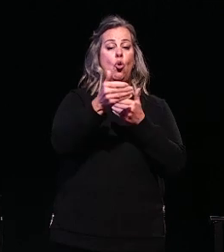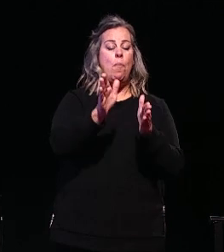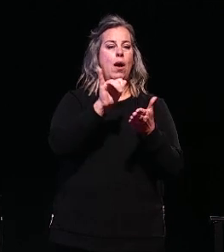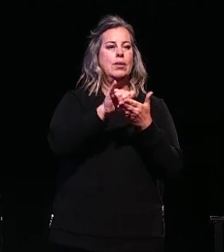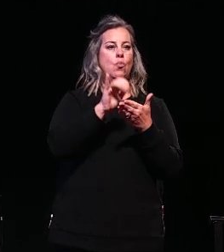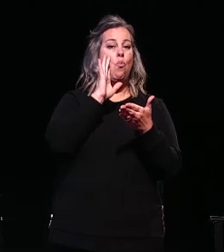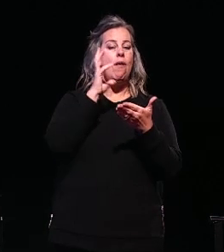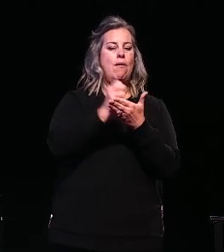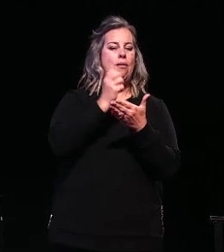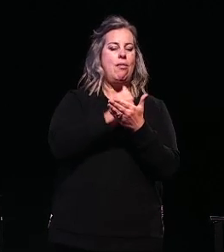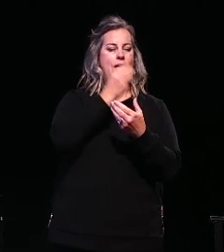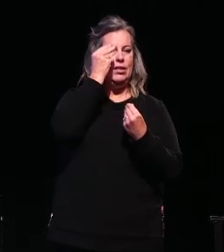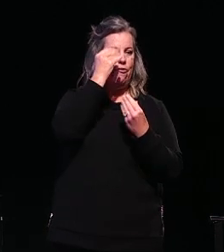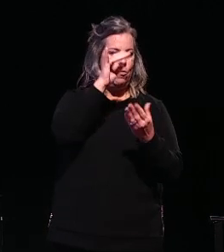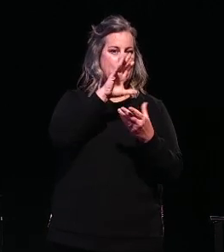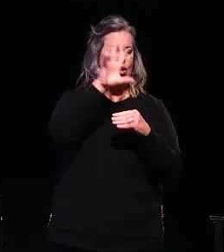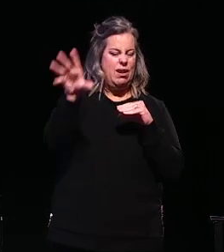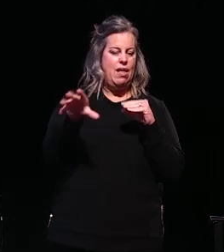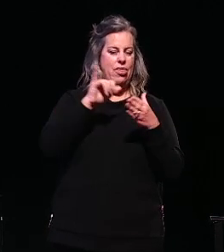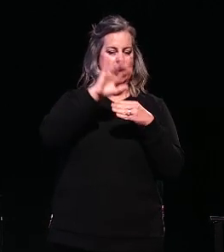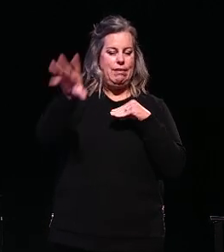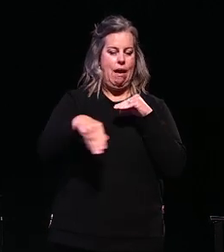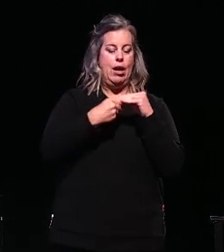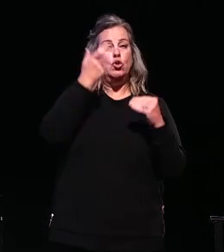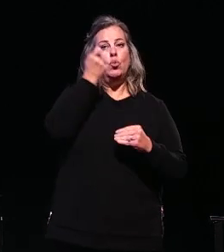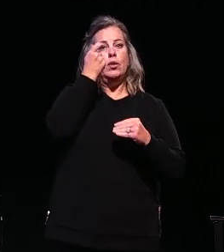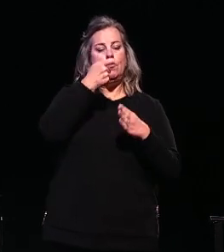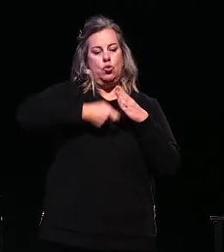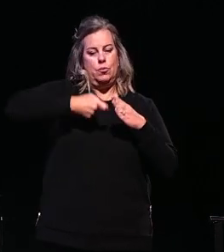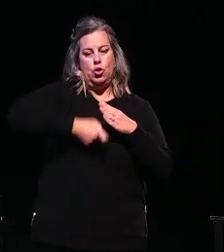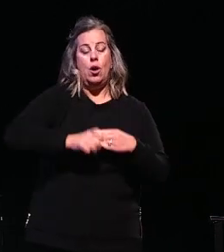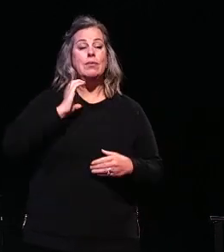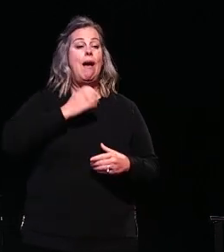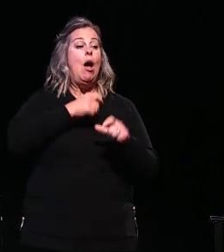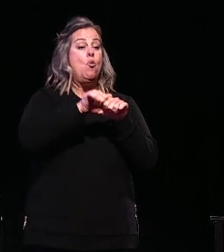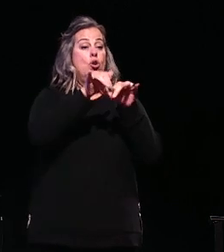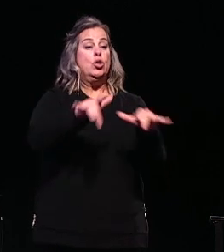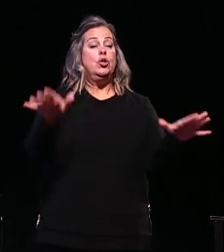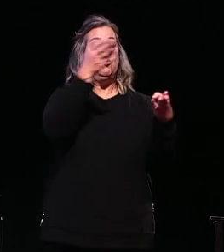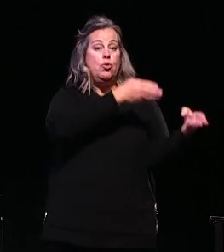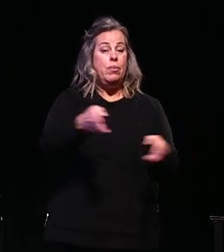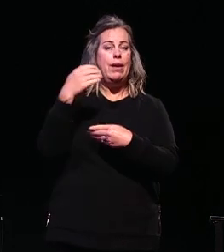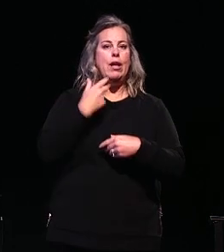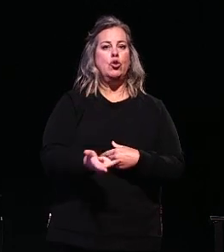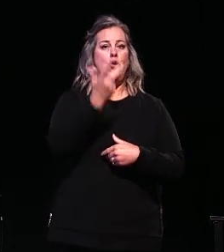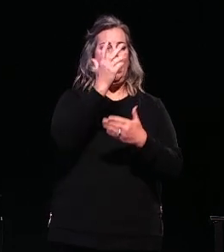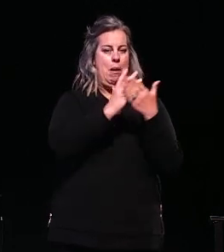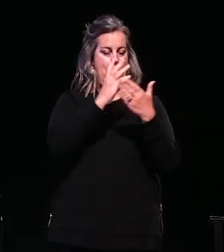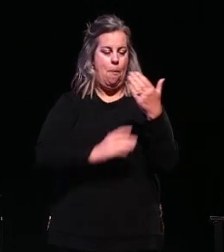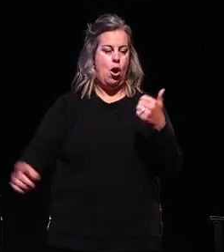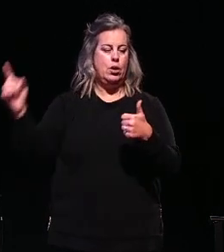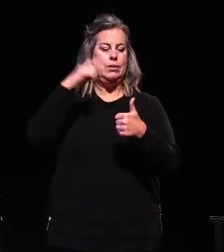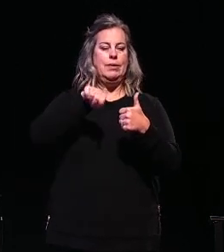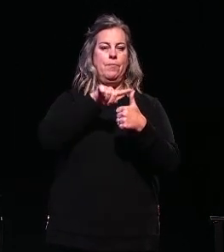can be valuable for farmers and added to the subscription cost. Our distribution strategy consists of three layers. Starting